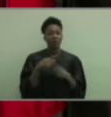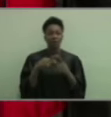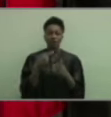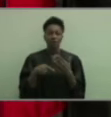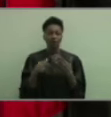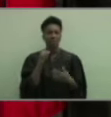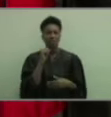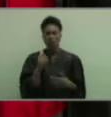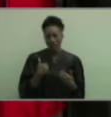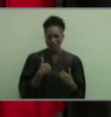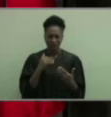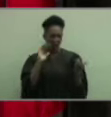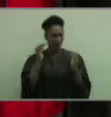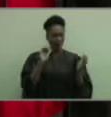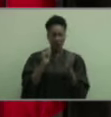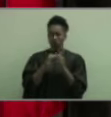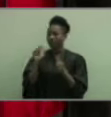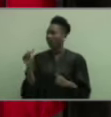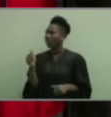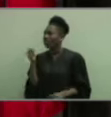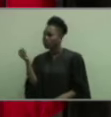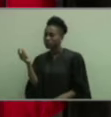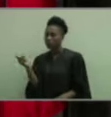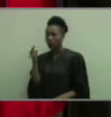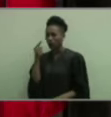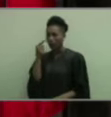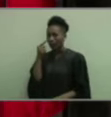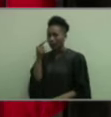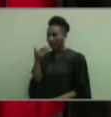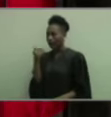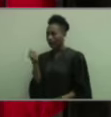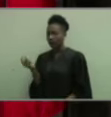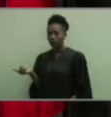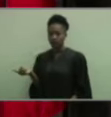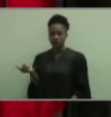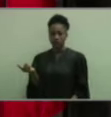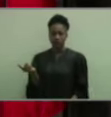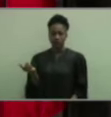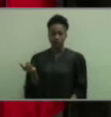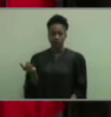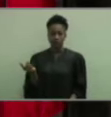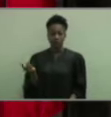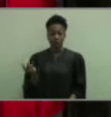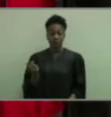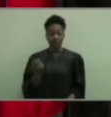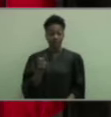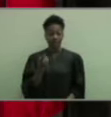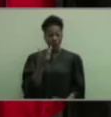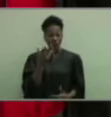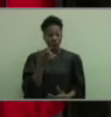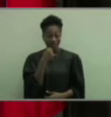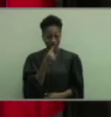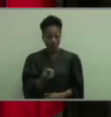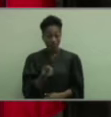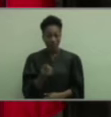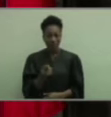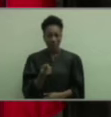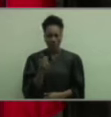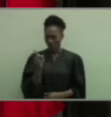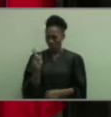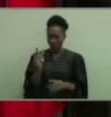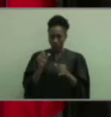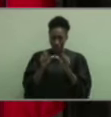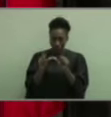constantly comparing ourselves with others you seem better off. As someone who's fallen into this trap before, I want to tell you that those constant